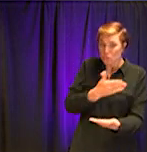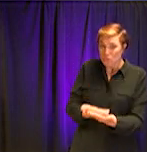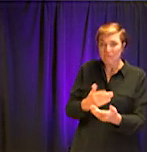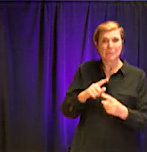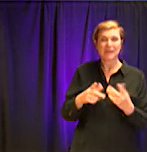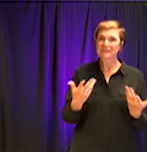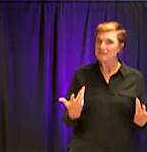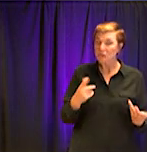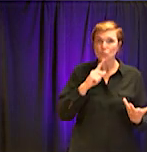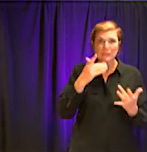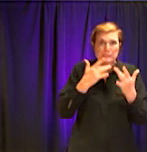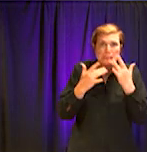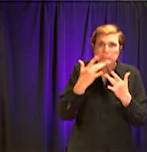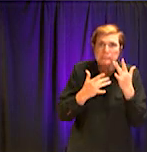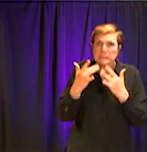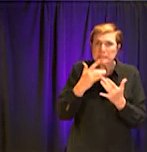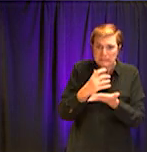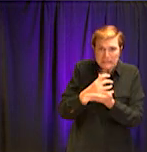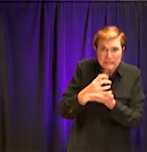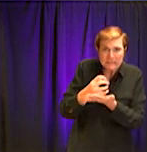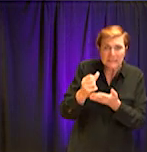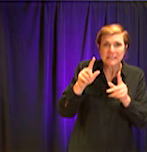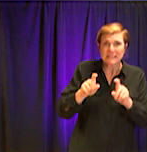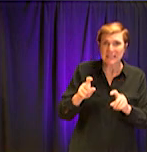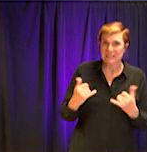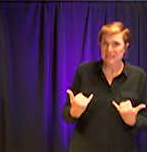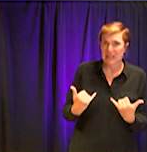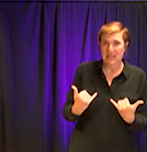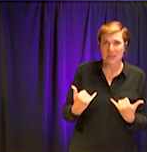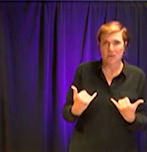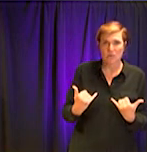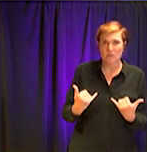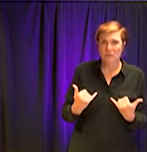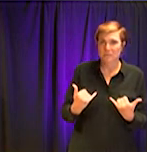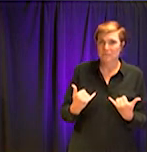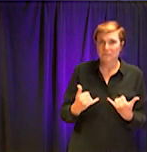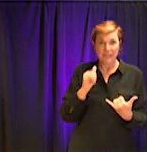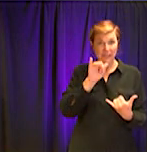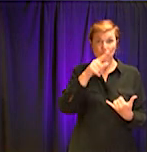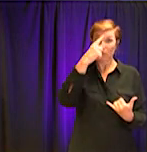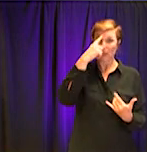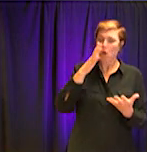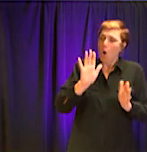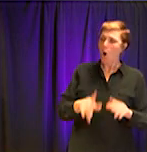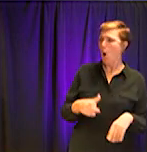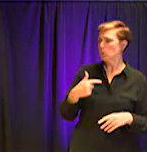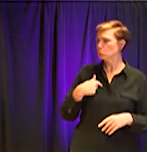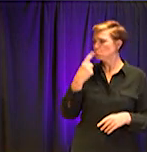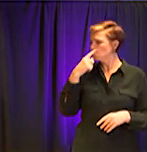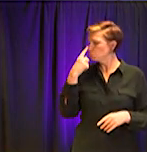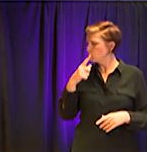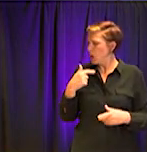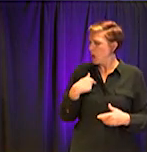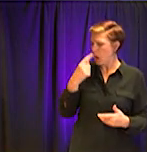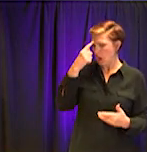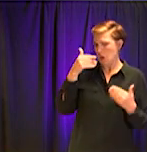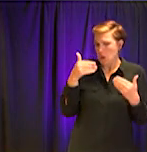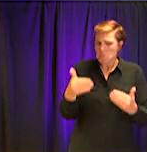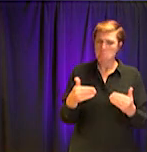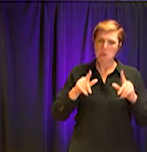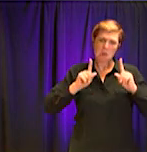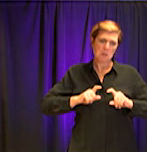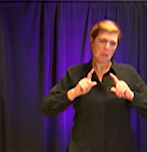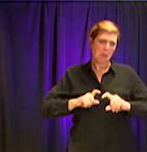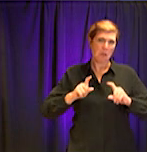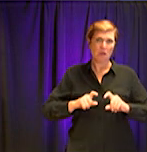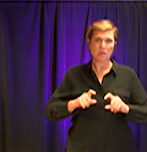emergency department today hoping you can get a test. you're going to end up, you're going to find yourself in a crowded and busy emergency department with probably a lot of